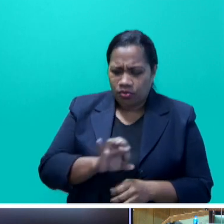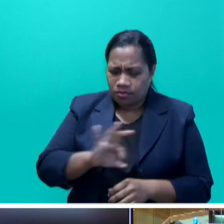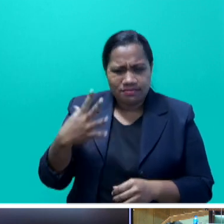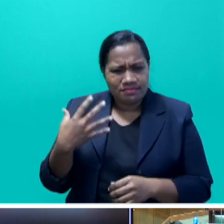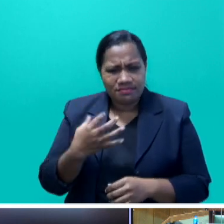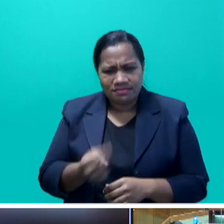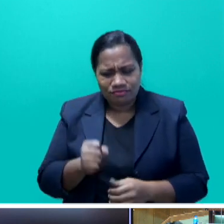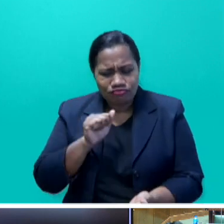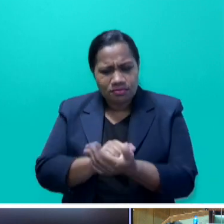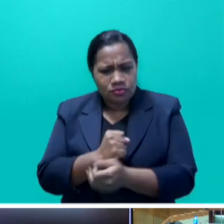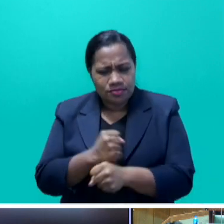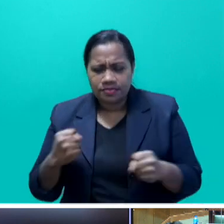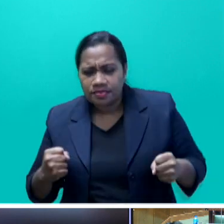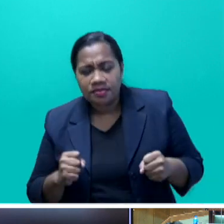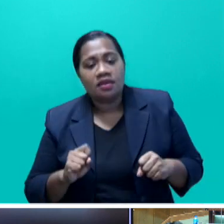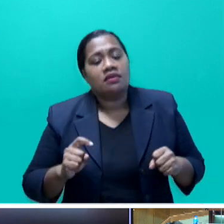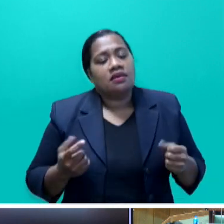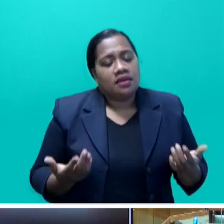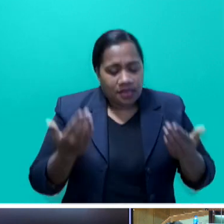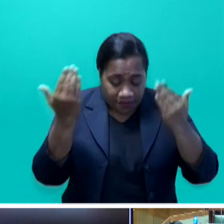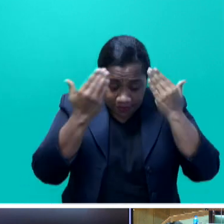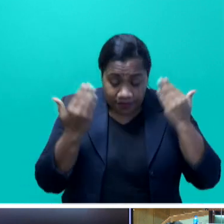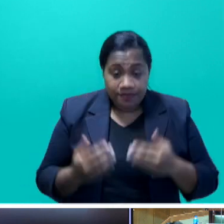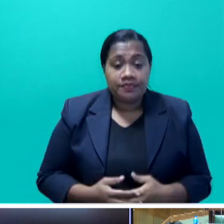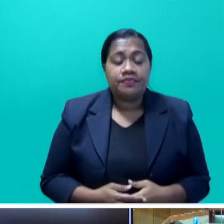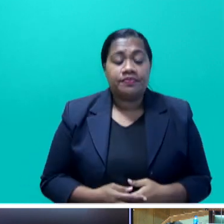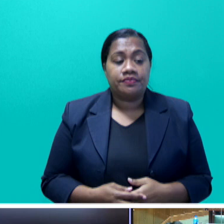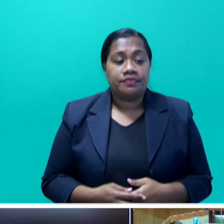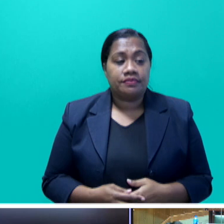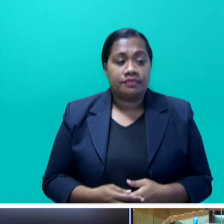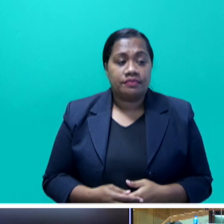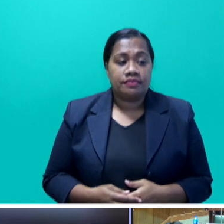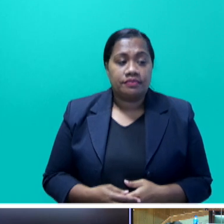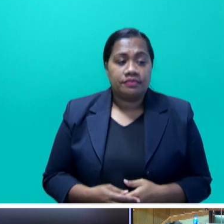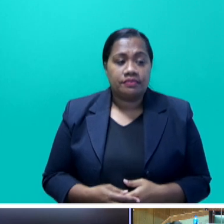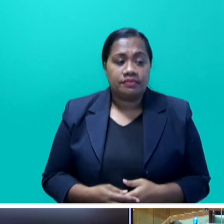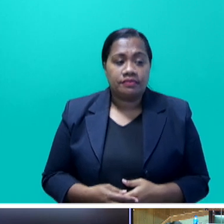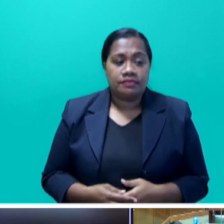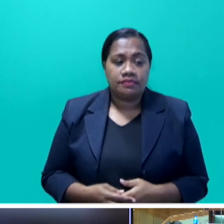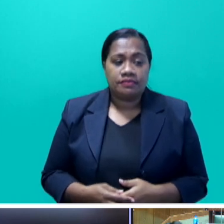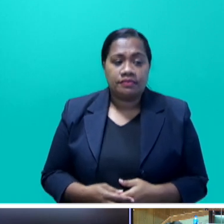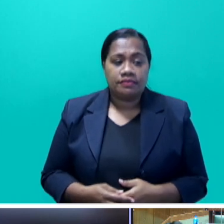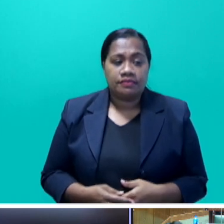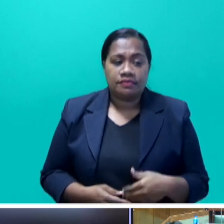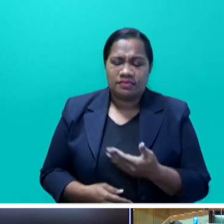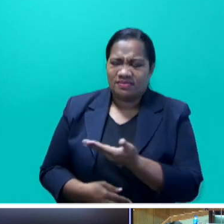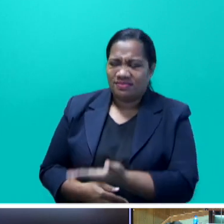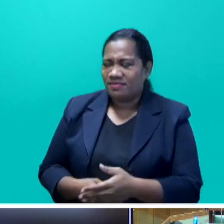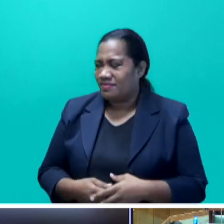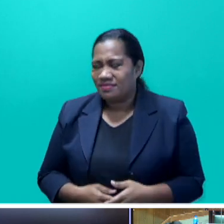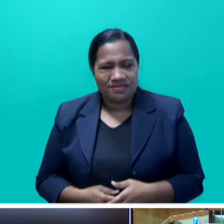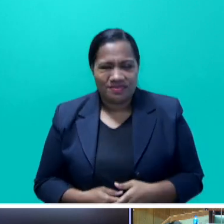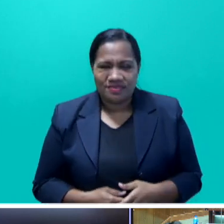Unfortunately, Mr. Speaker, they are riding an old, nag, sway-backed horse